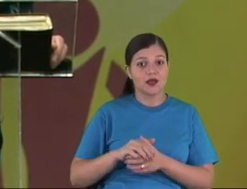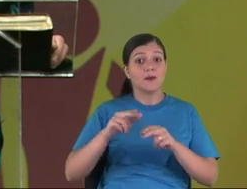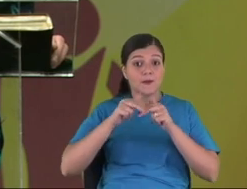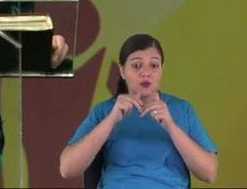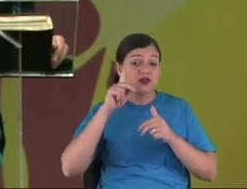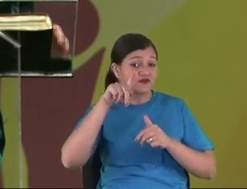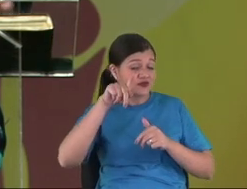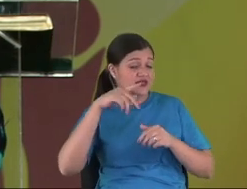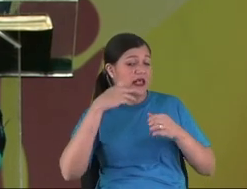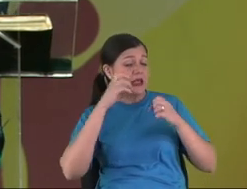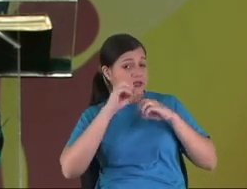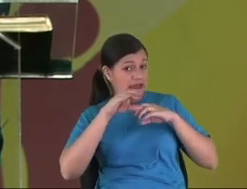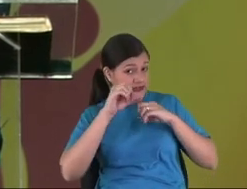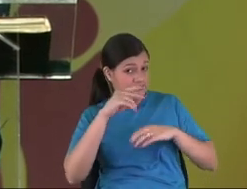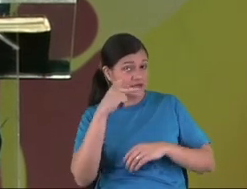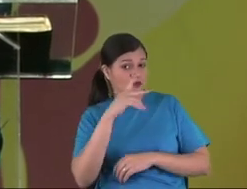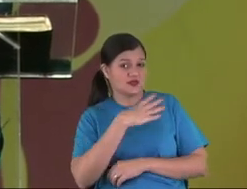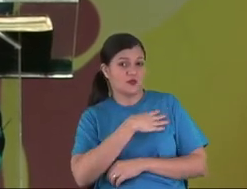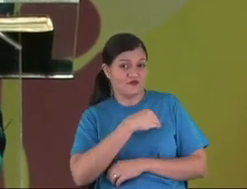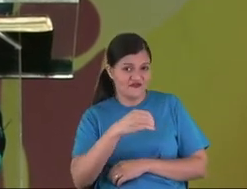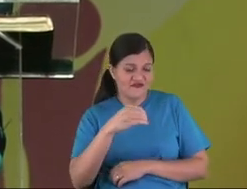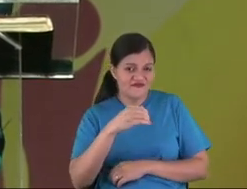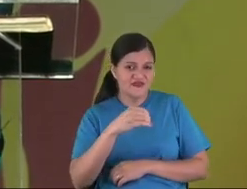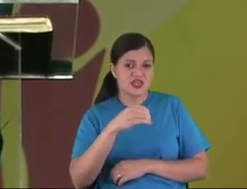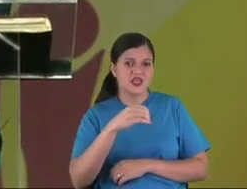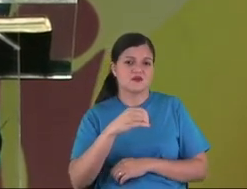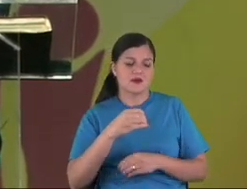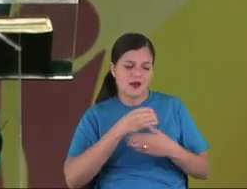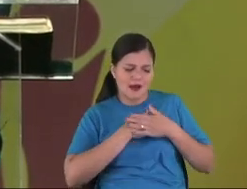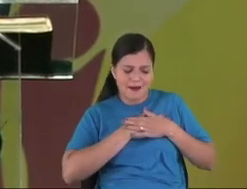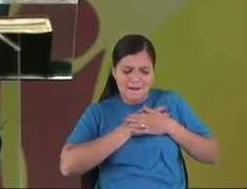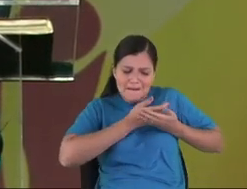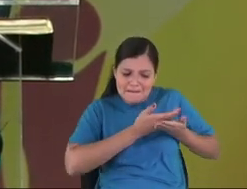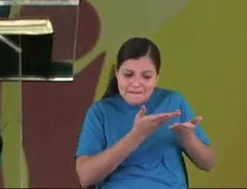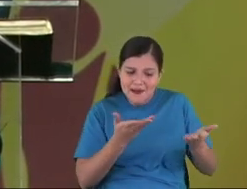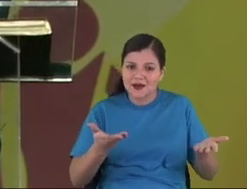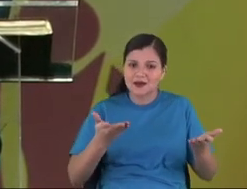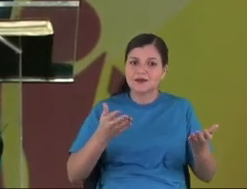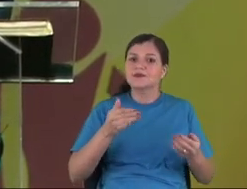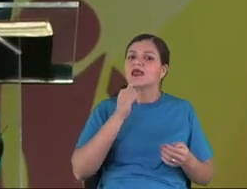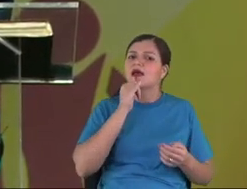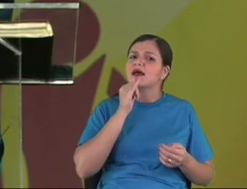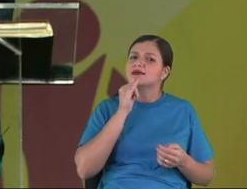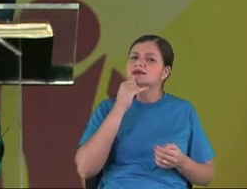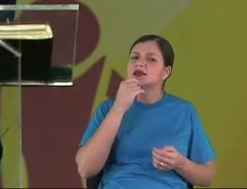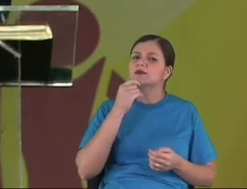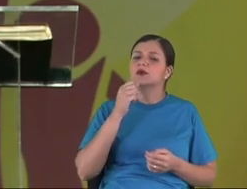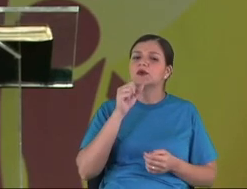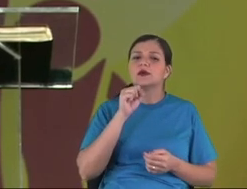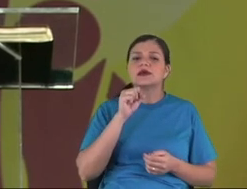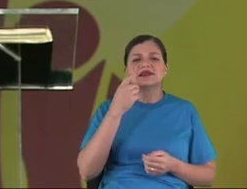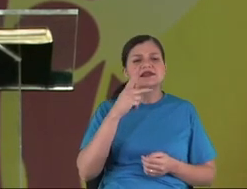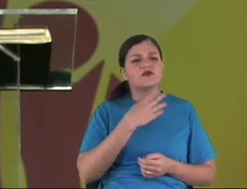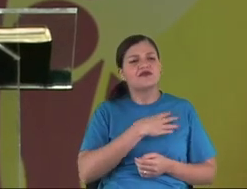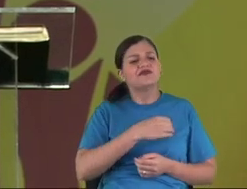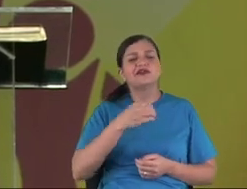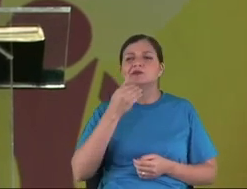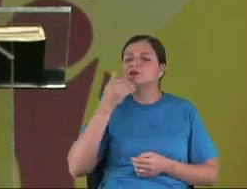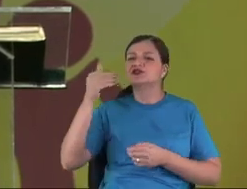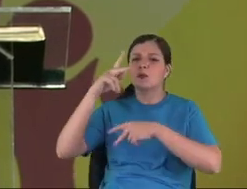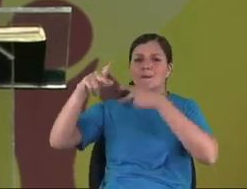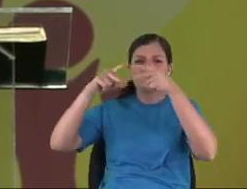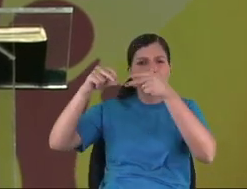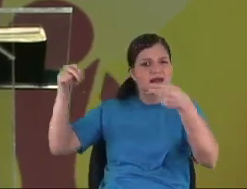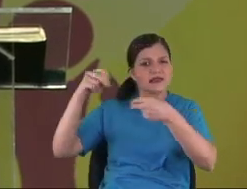teach our kid to be generous. When the Christmas, hey, do you want a gift of 50 reais? Hey, how